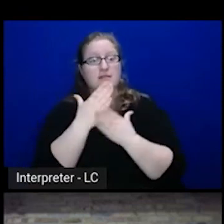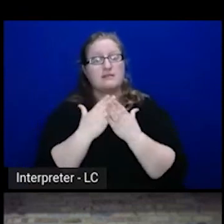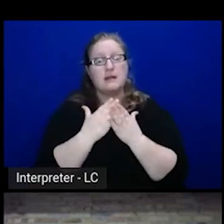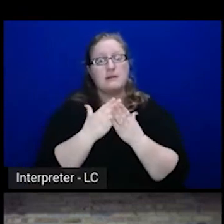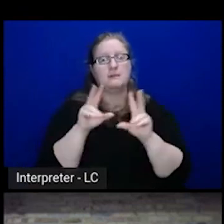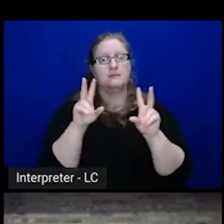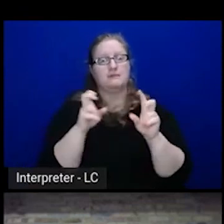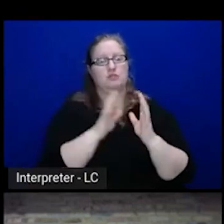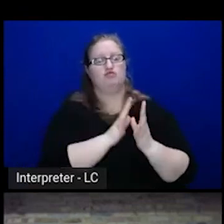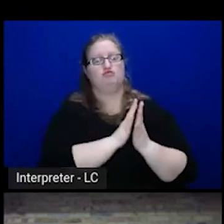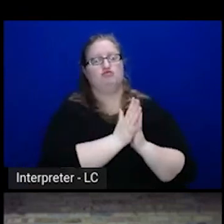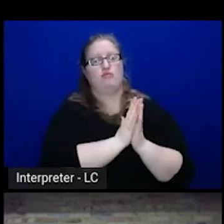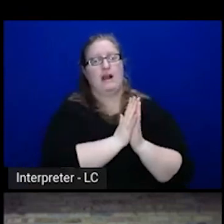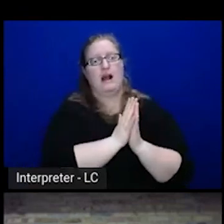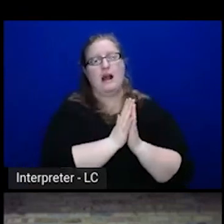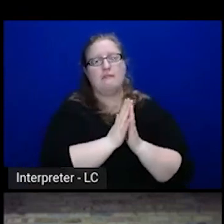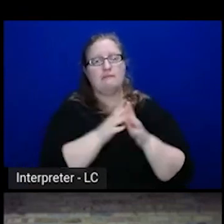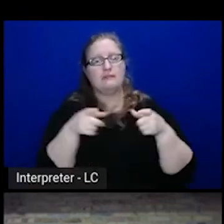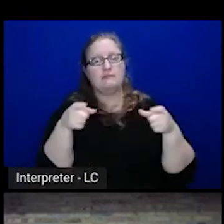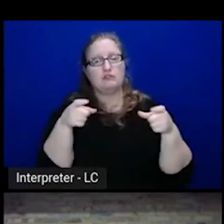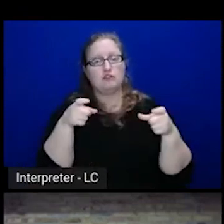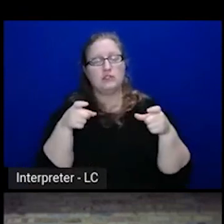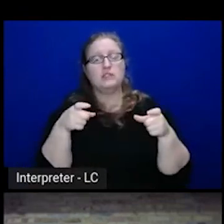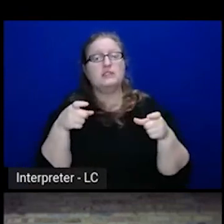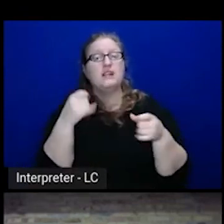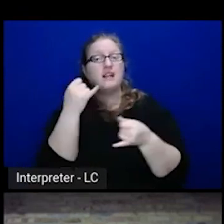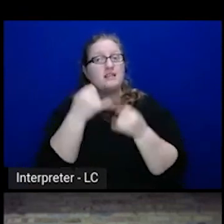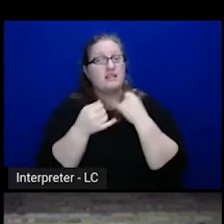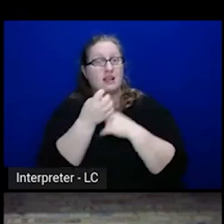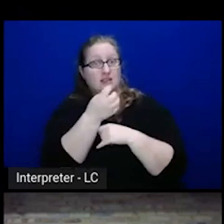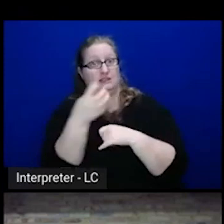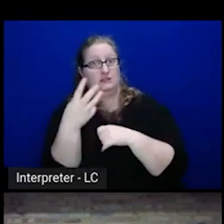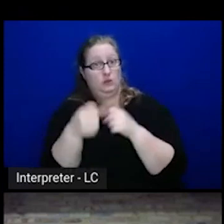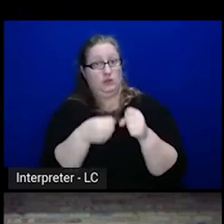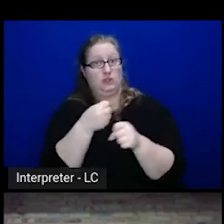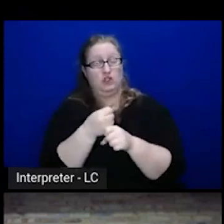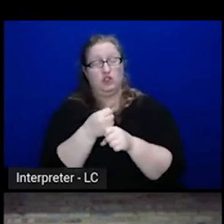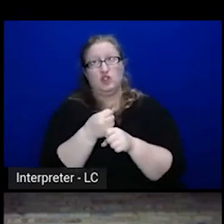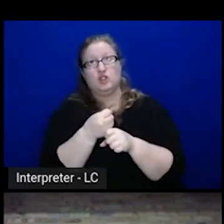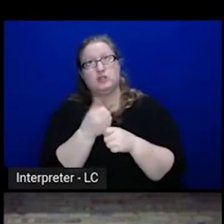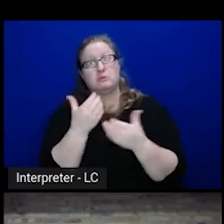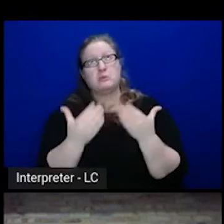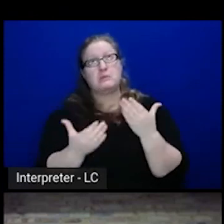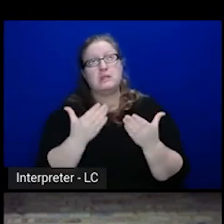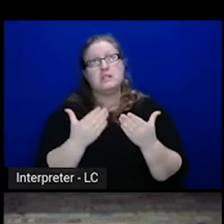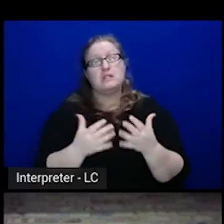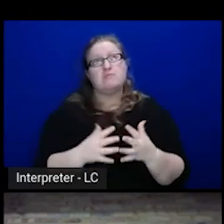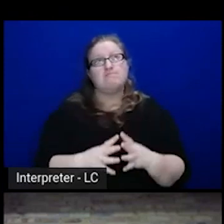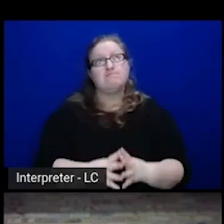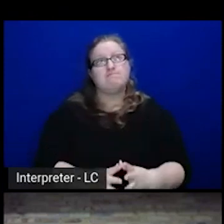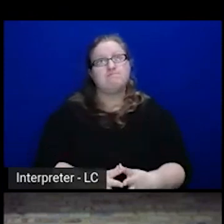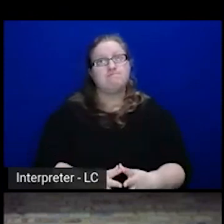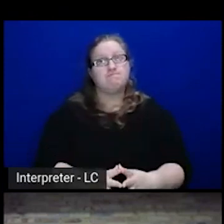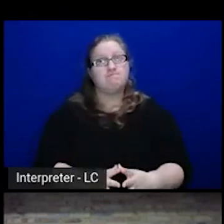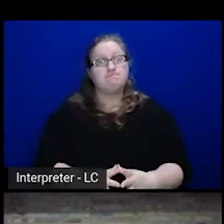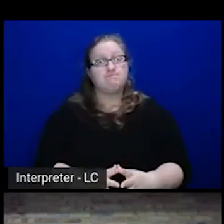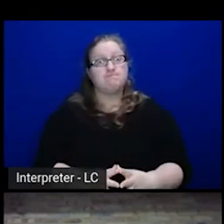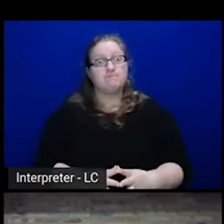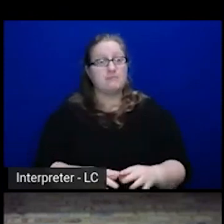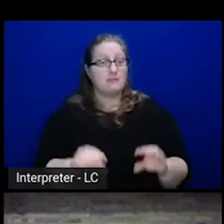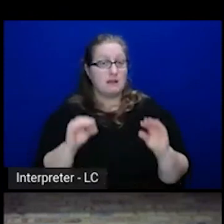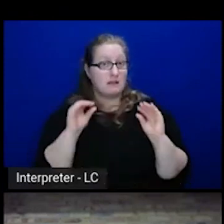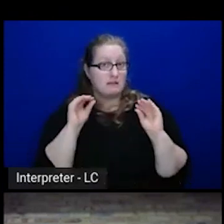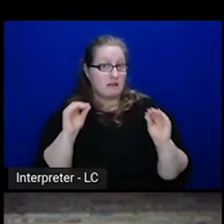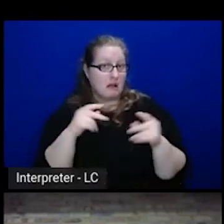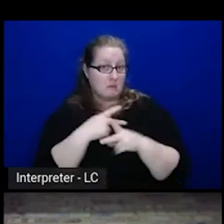I would say in the last few years, I would say there are none of the projects I've been working on